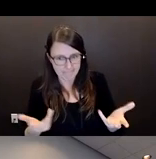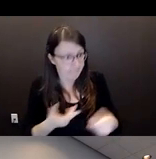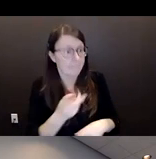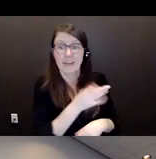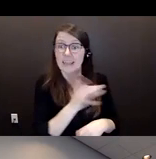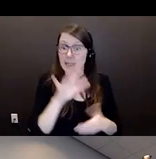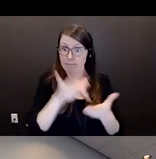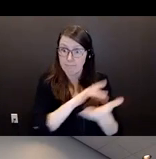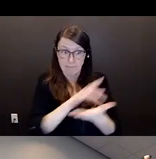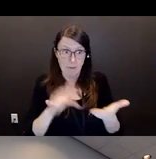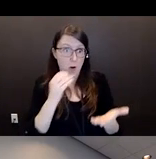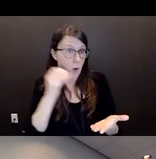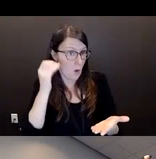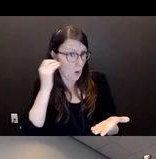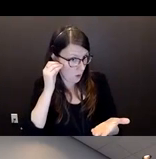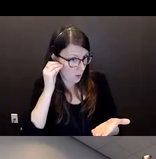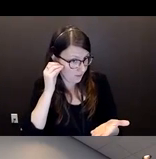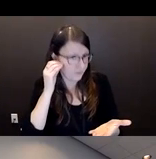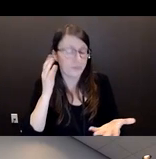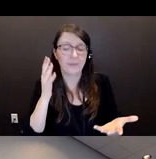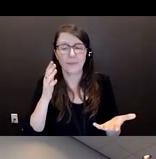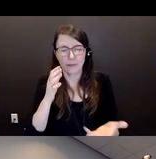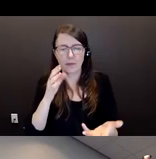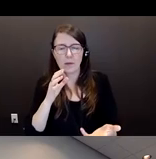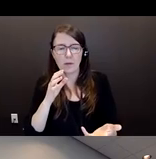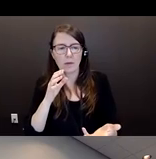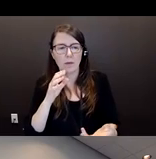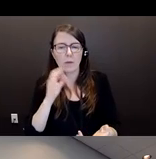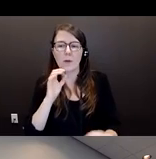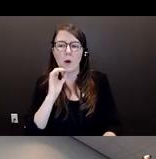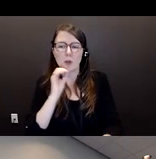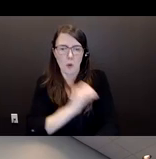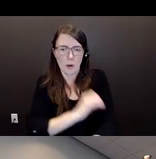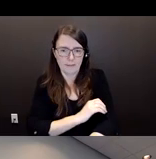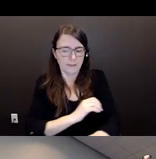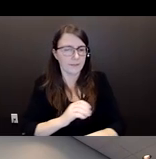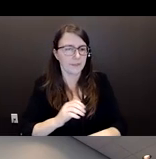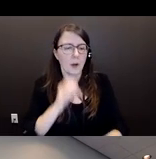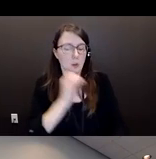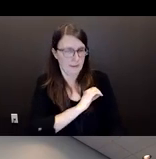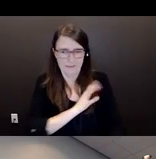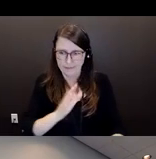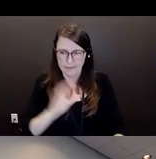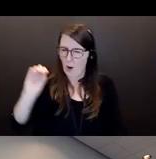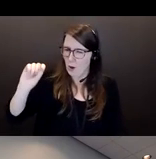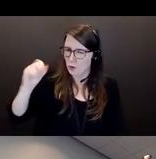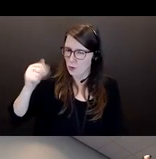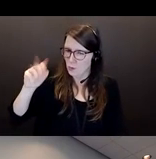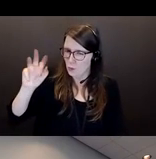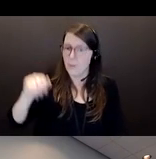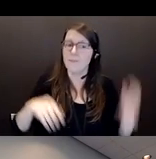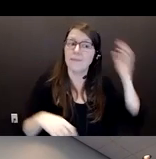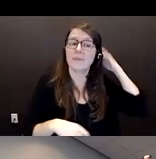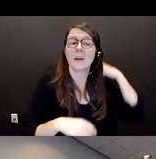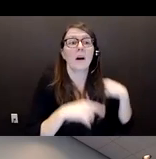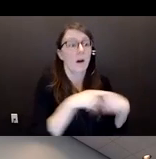purchased here in Oshawa, within six years of purchase. She was extremely proud of that, and